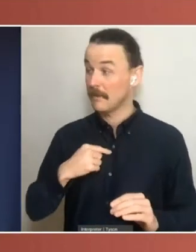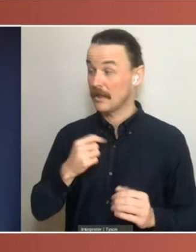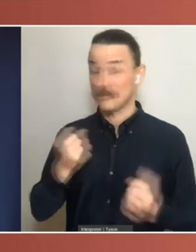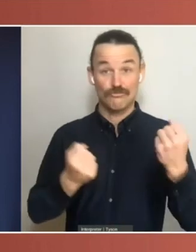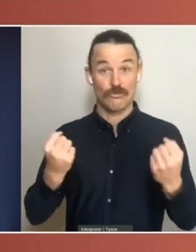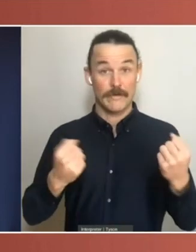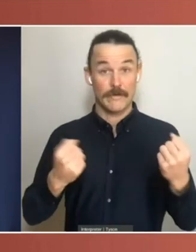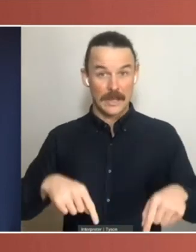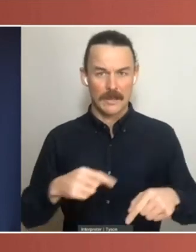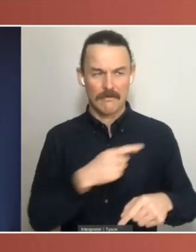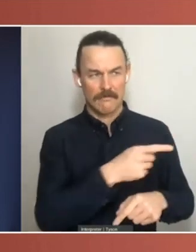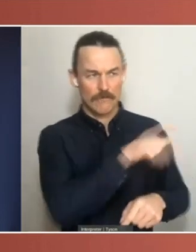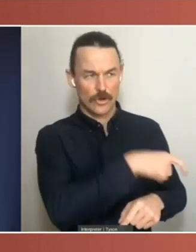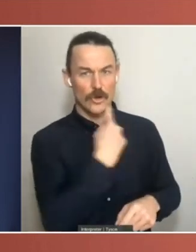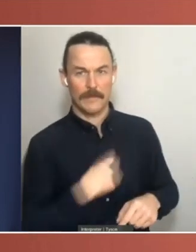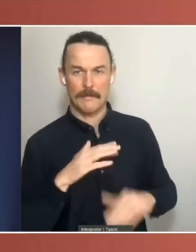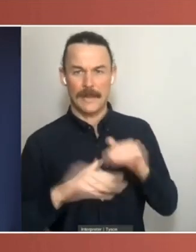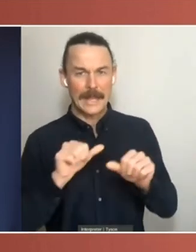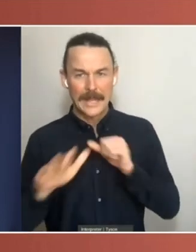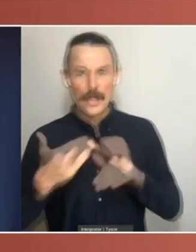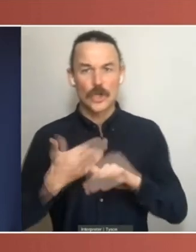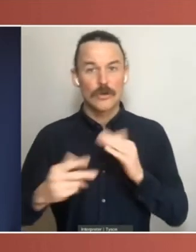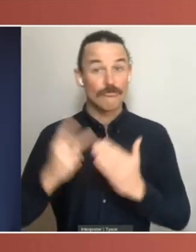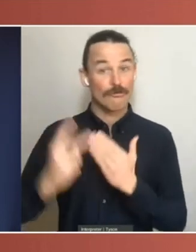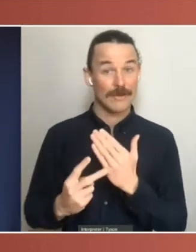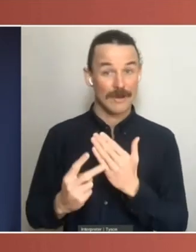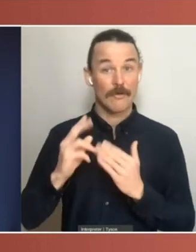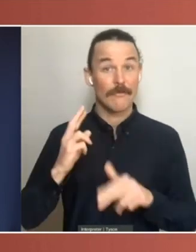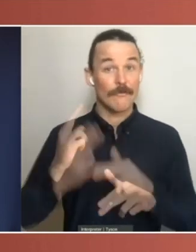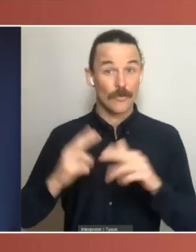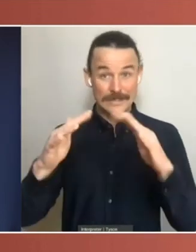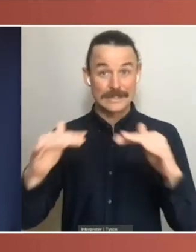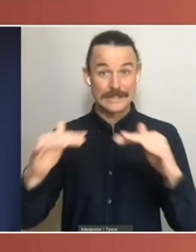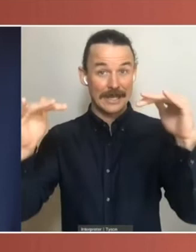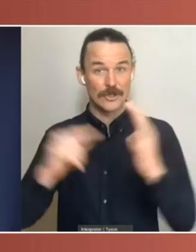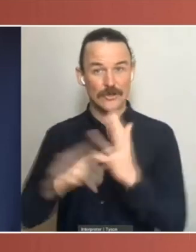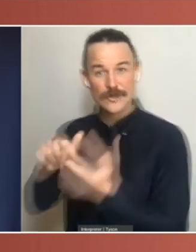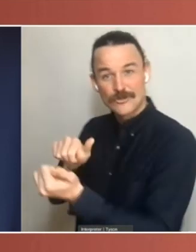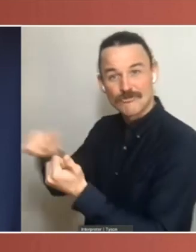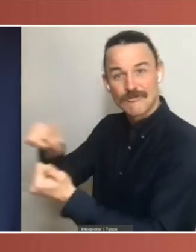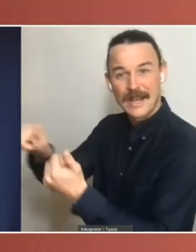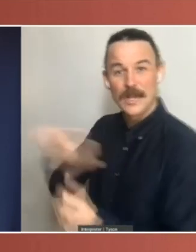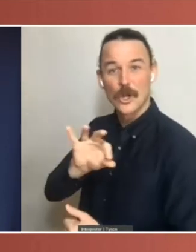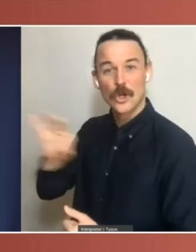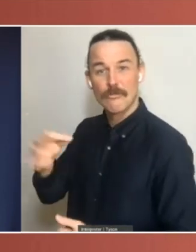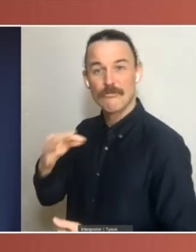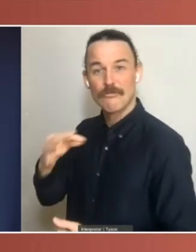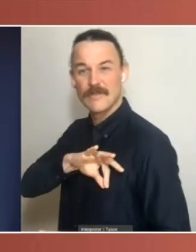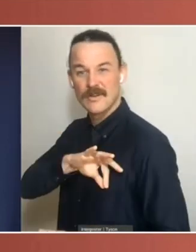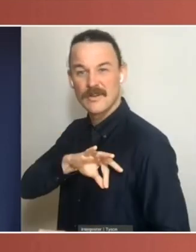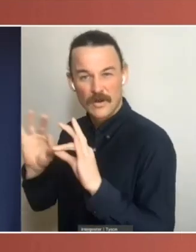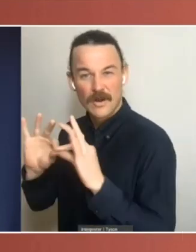running to train and engage directly not-for-profits in the workings and